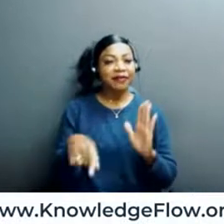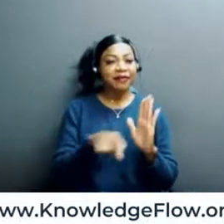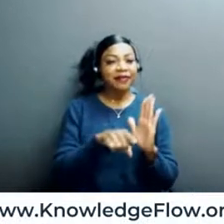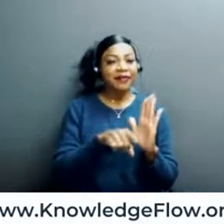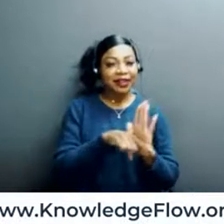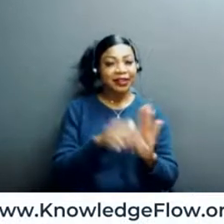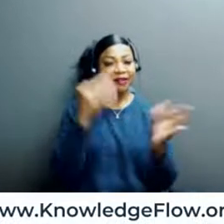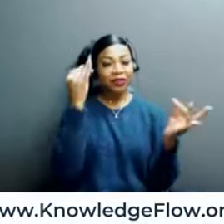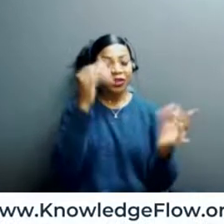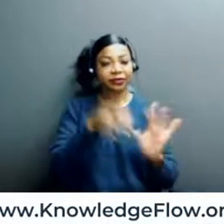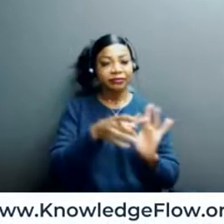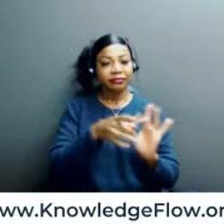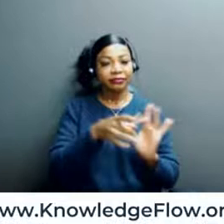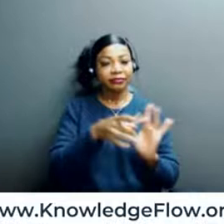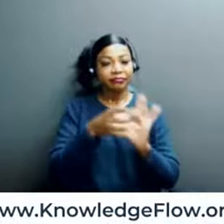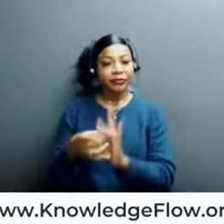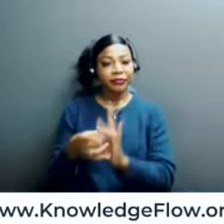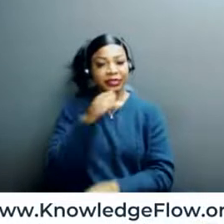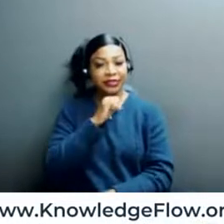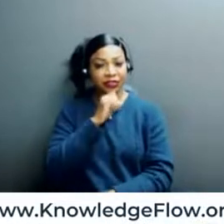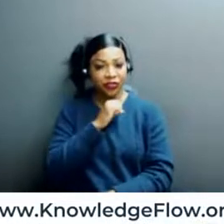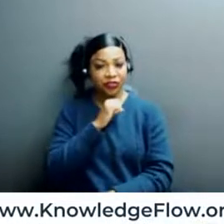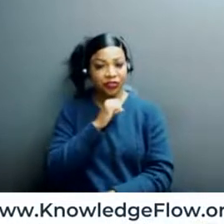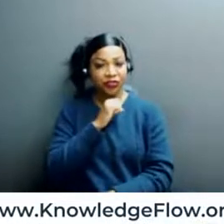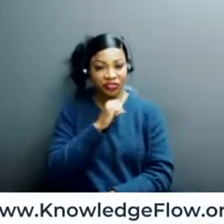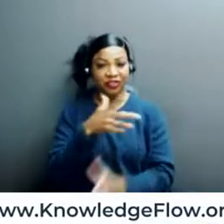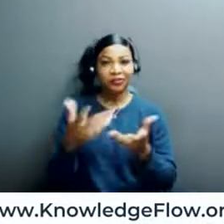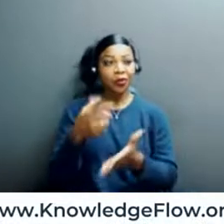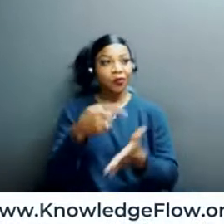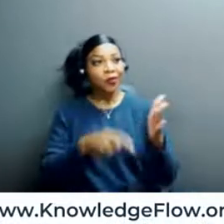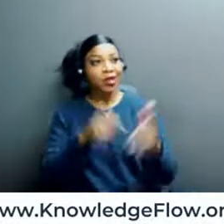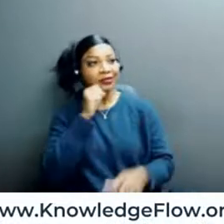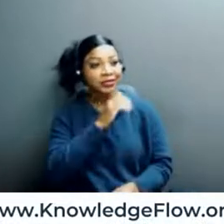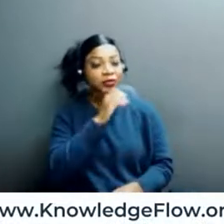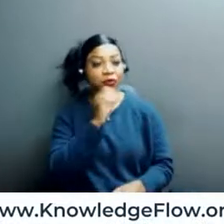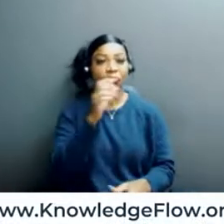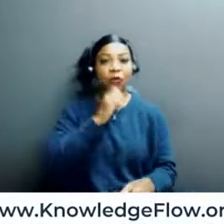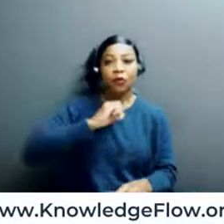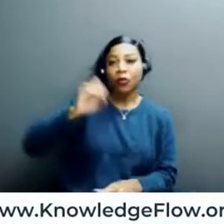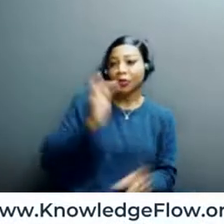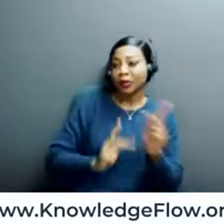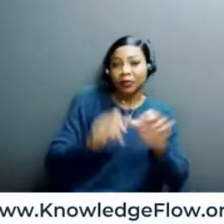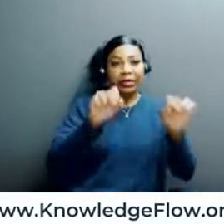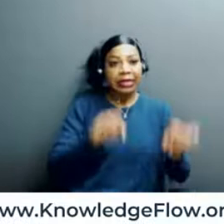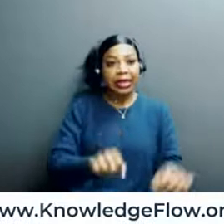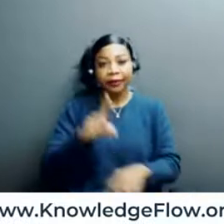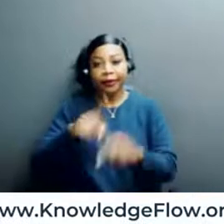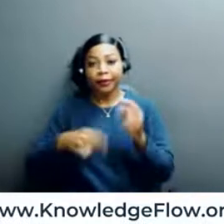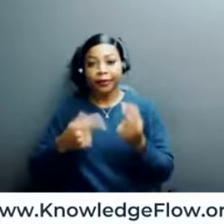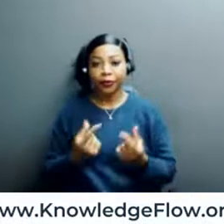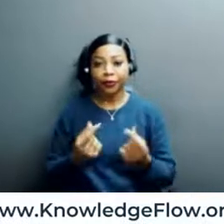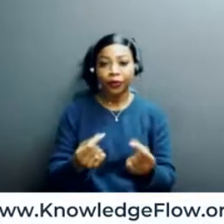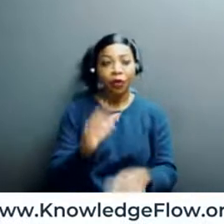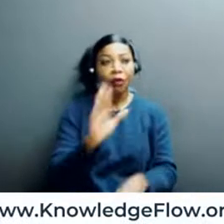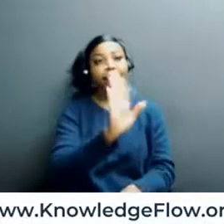about and assumptions about what older people can and cannot do, whether, you know, this idea that, oh,